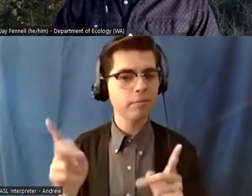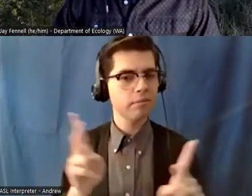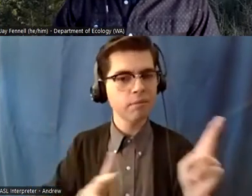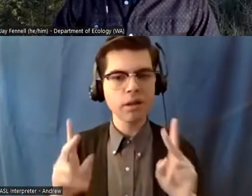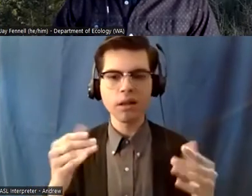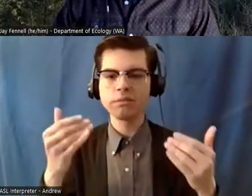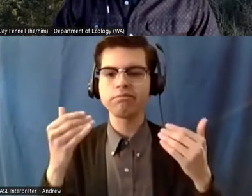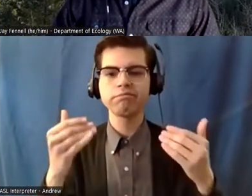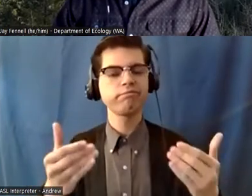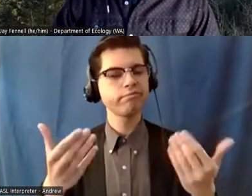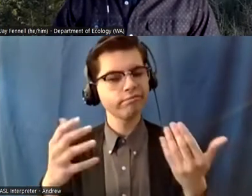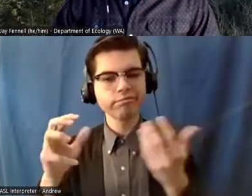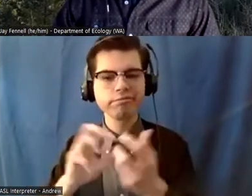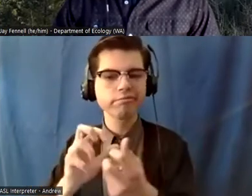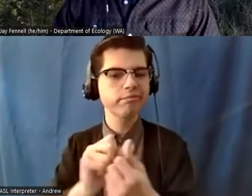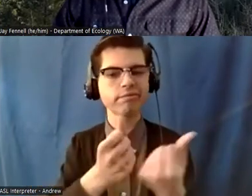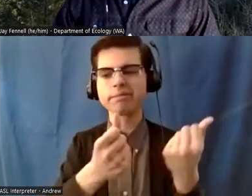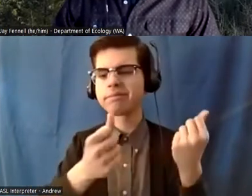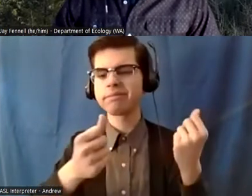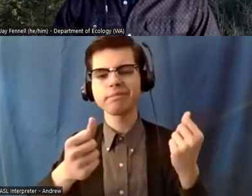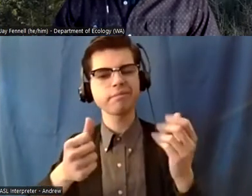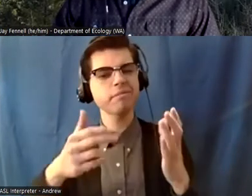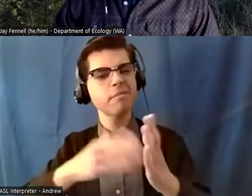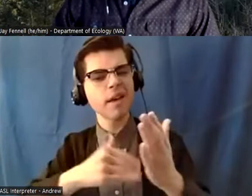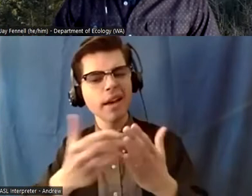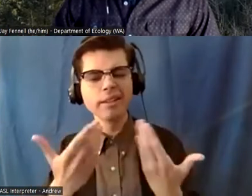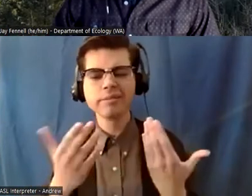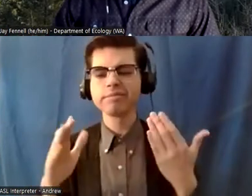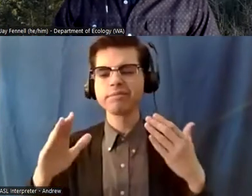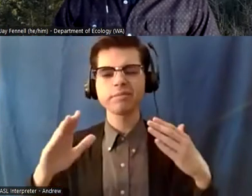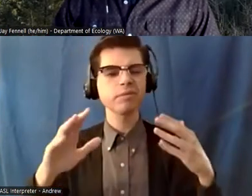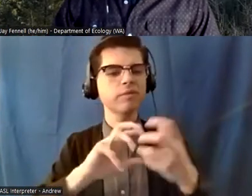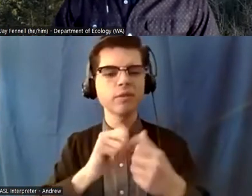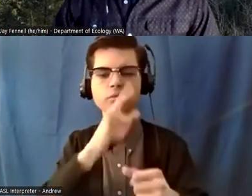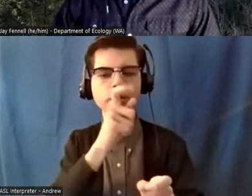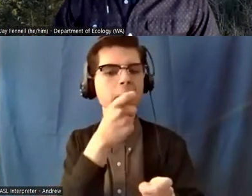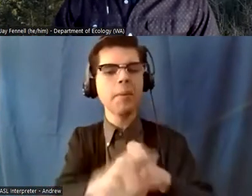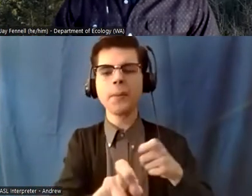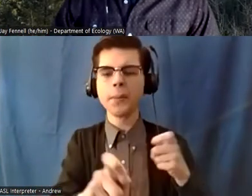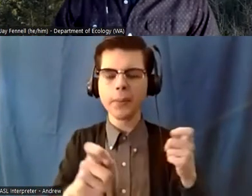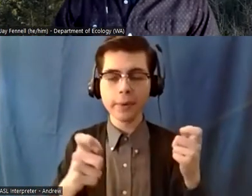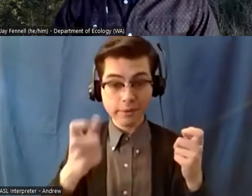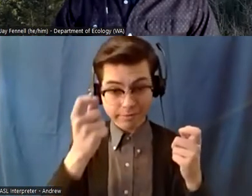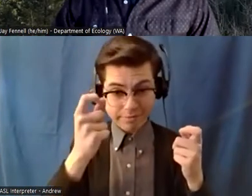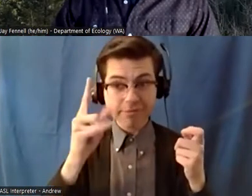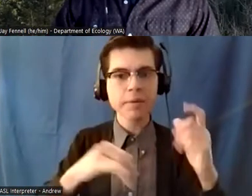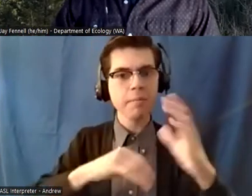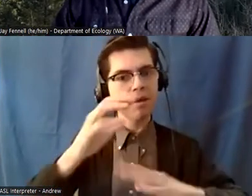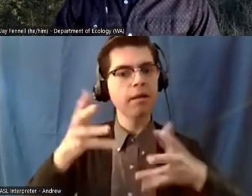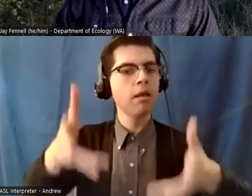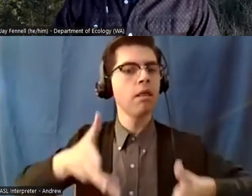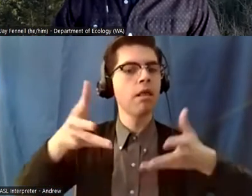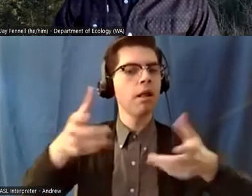of derelict buildings that we were tasked with rehabilitating and there was another part of that